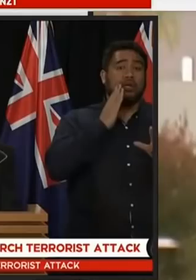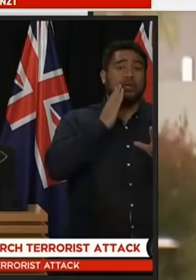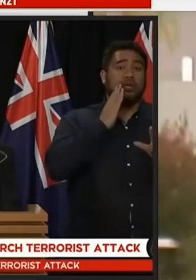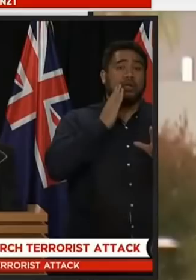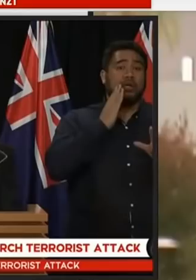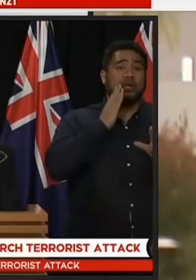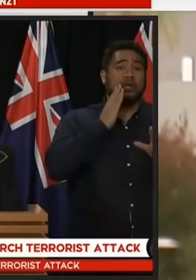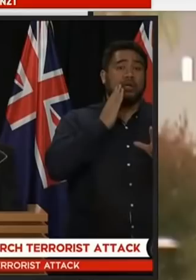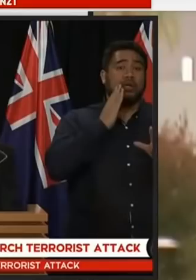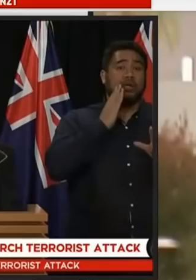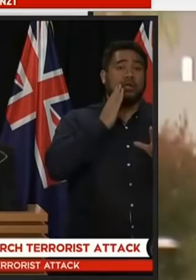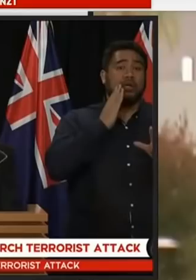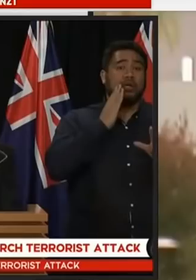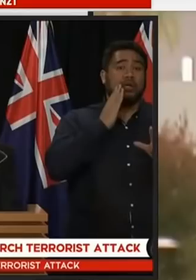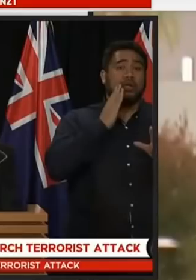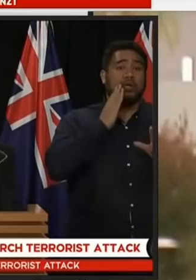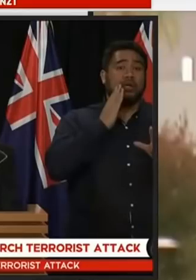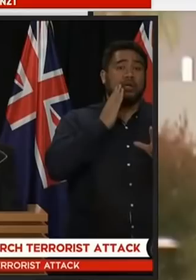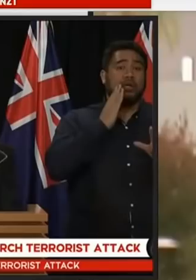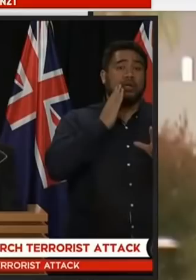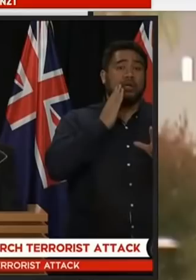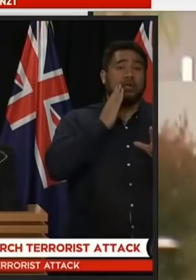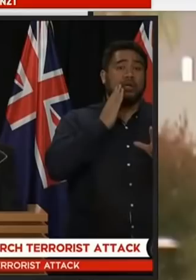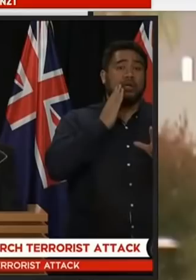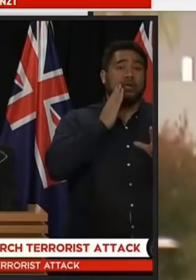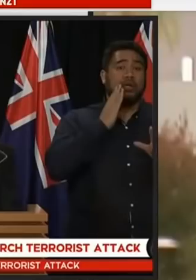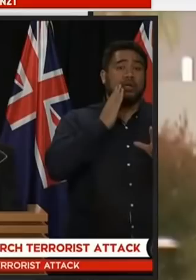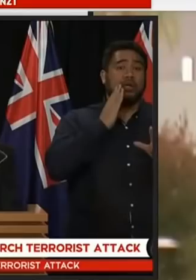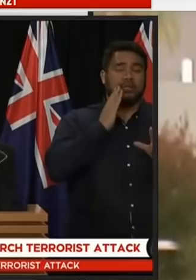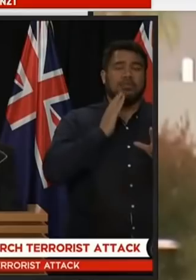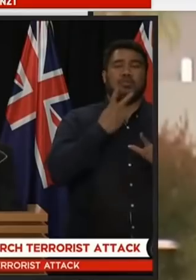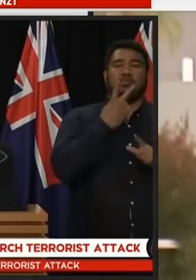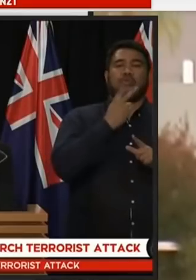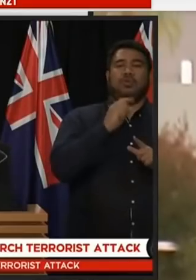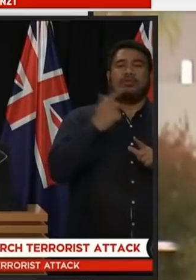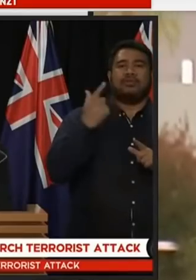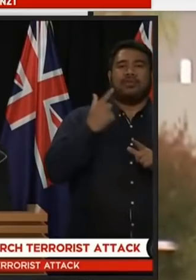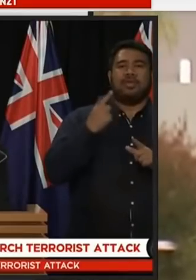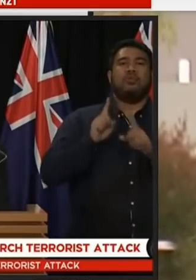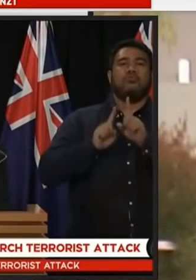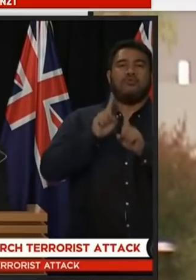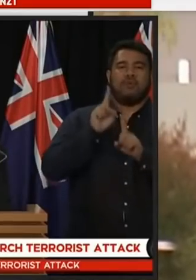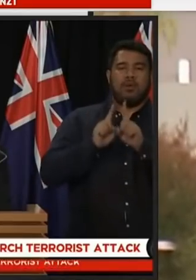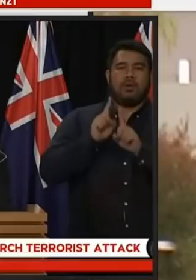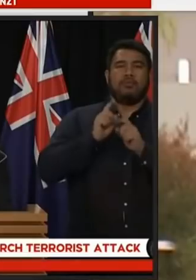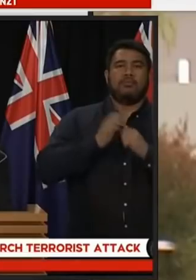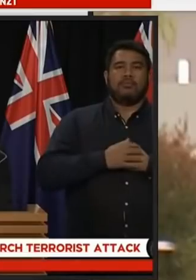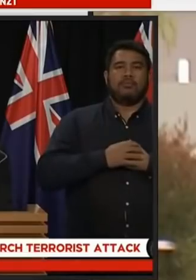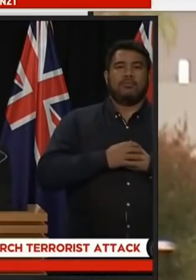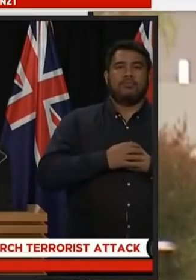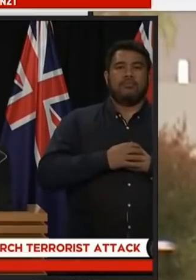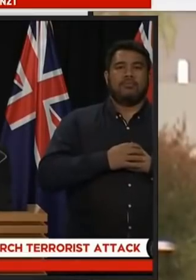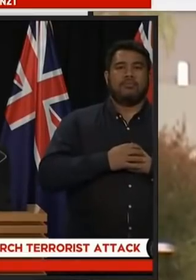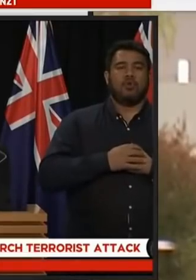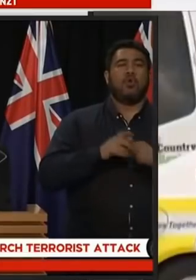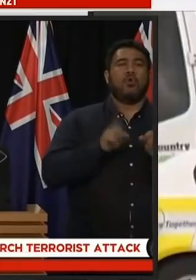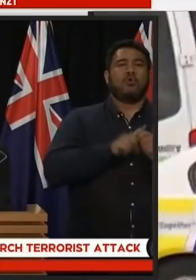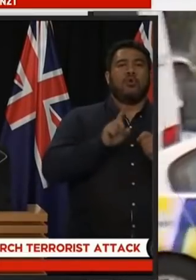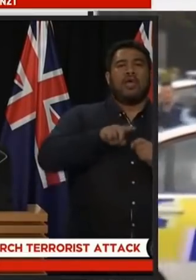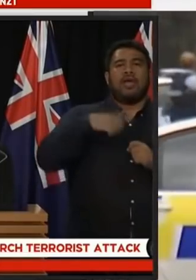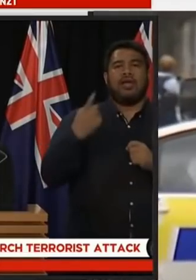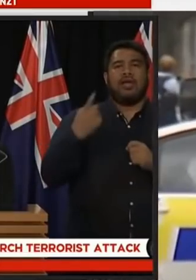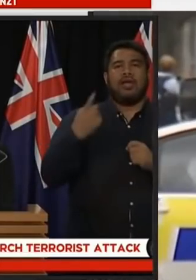okay let's go on with the concert three dead a lever action firearm was also